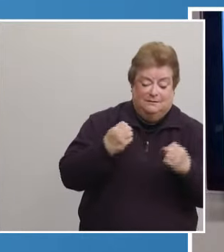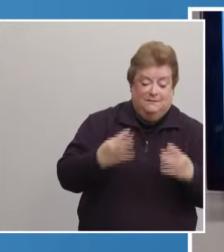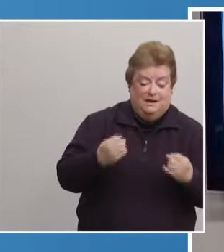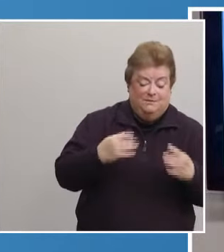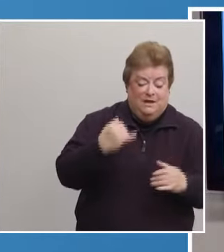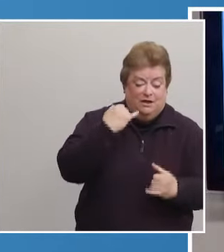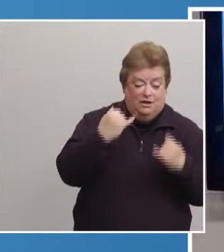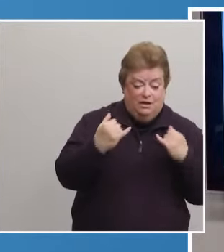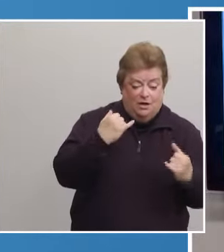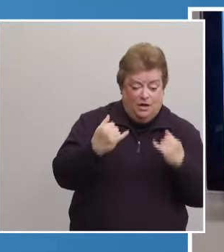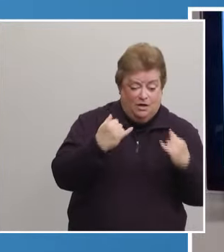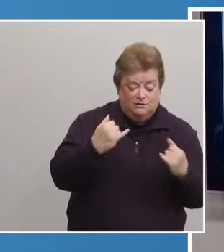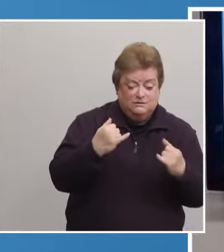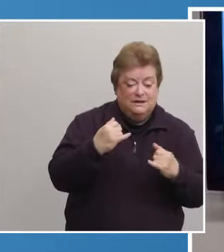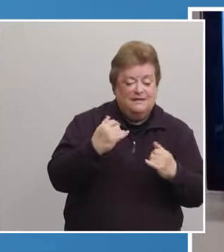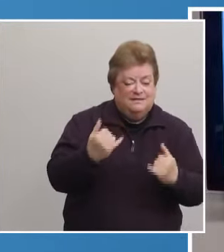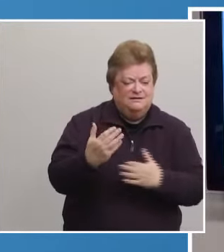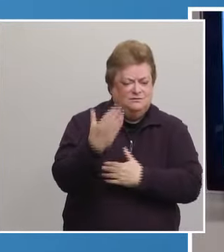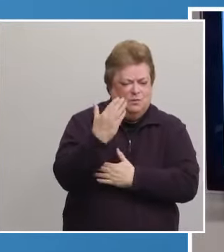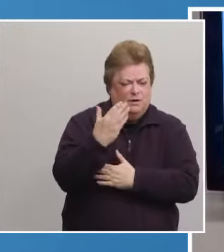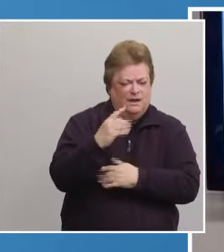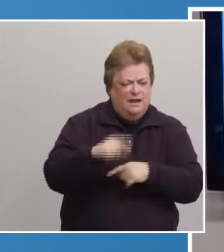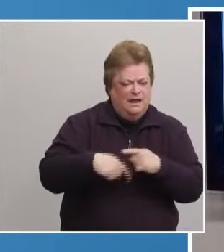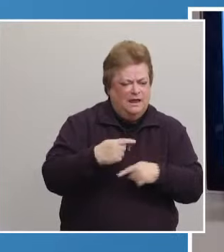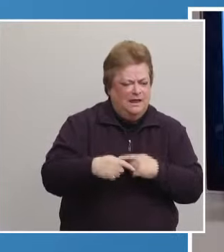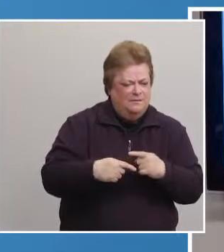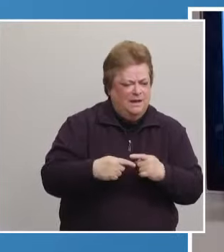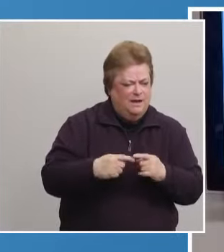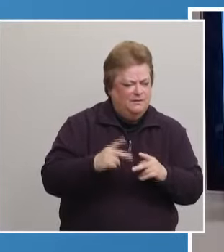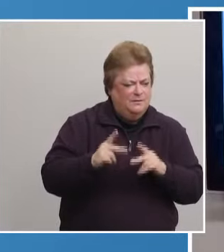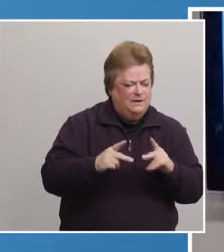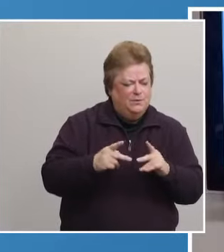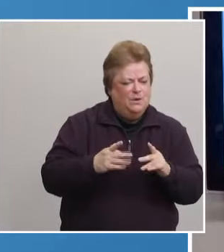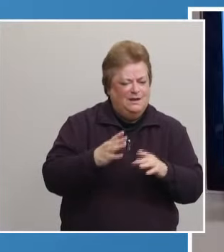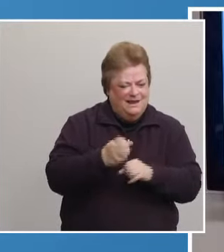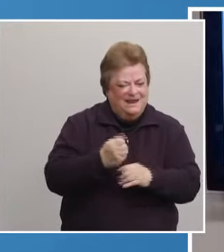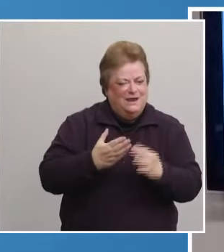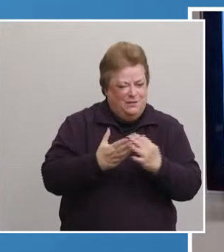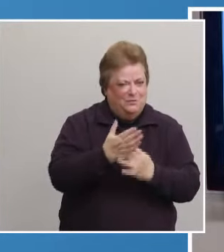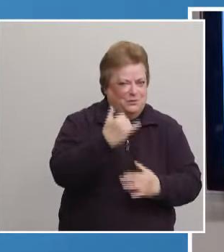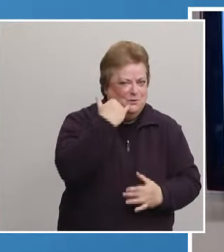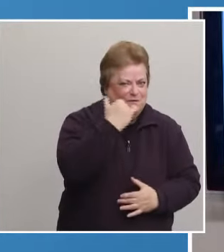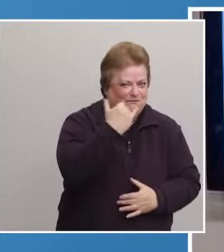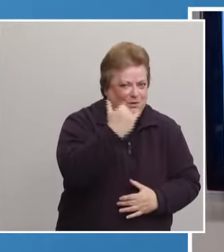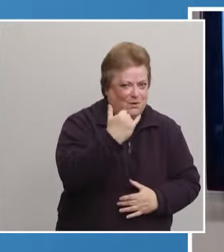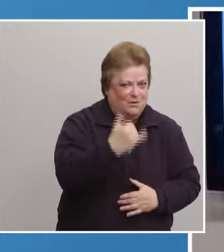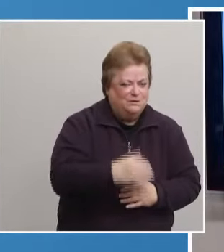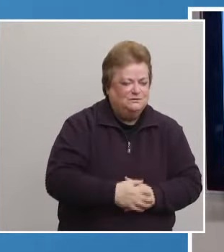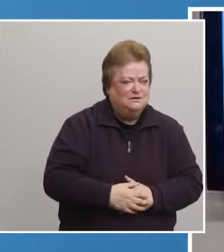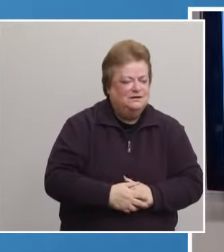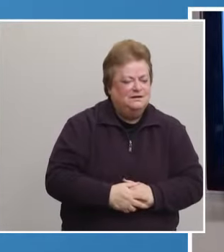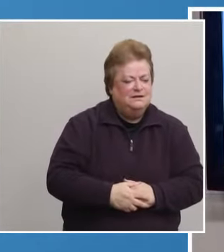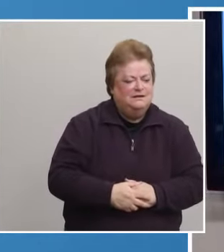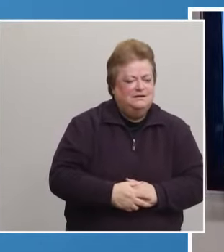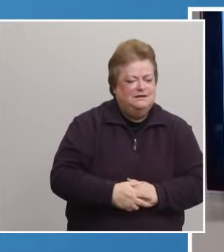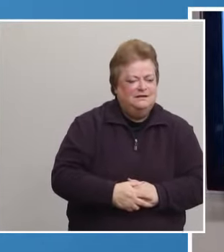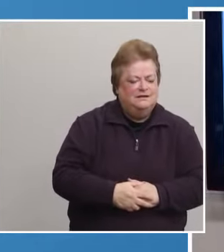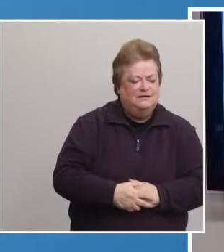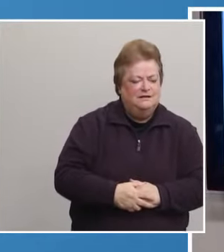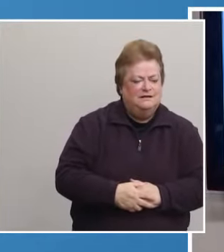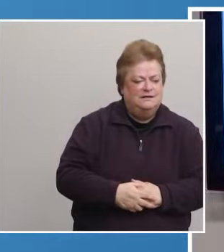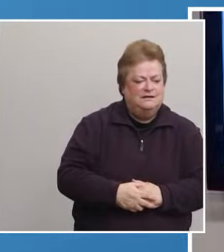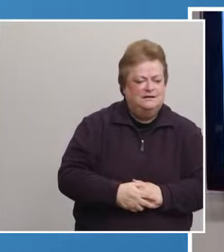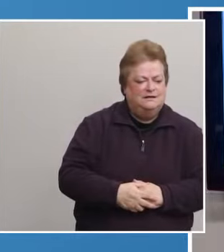this morning about the issues people were having getting through those phone lines. Would you just be able to provide some information about what